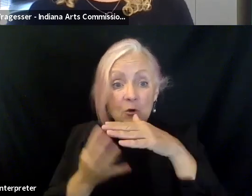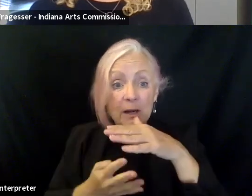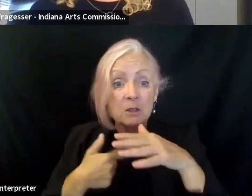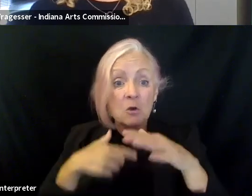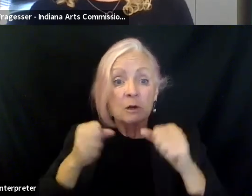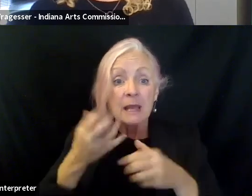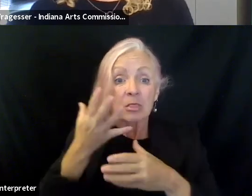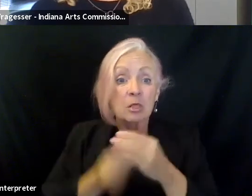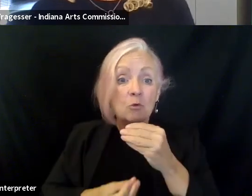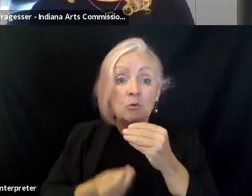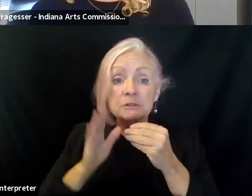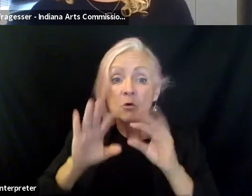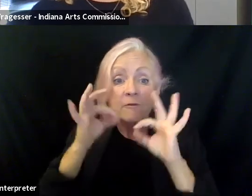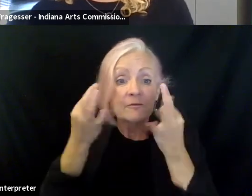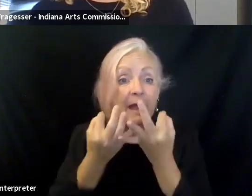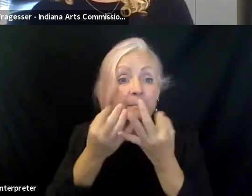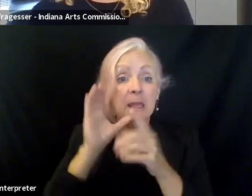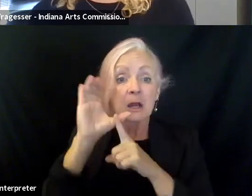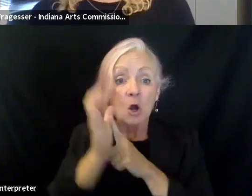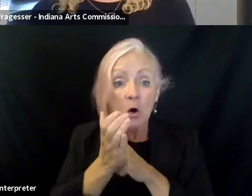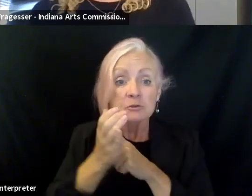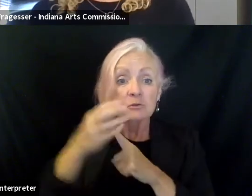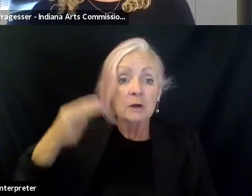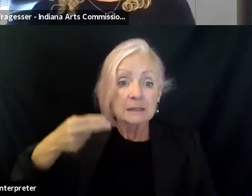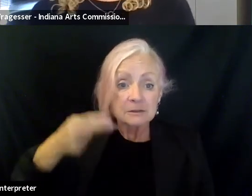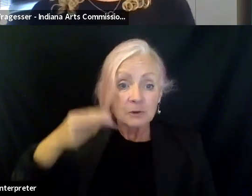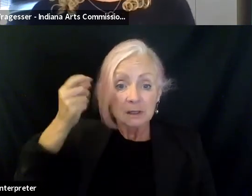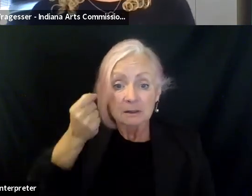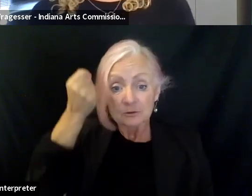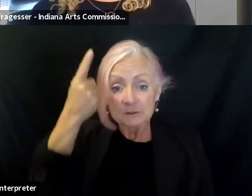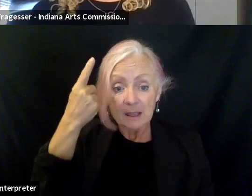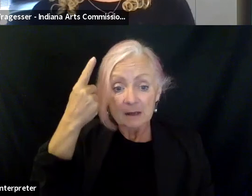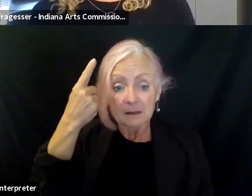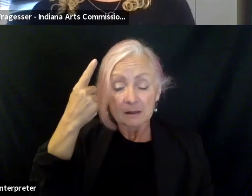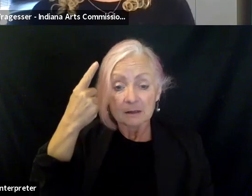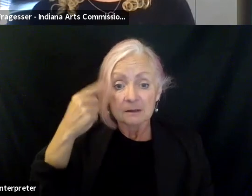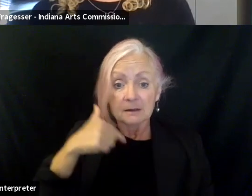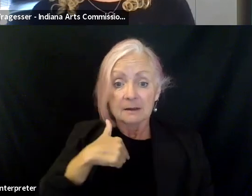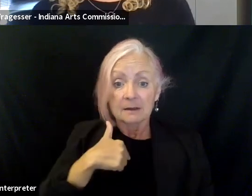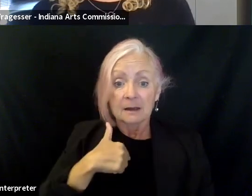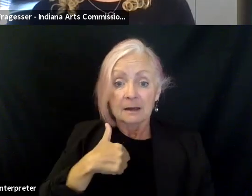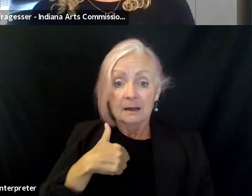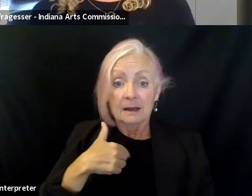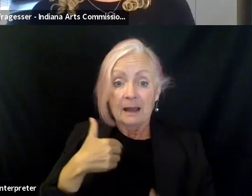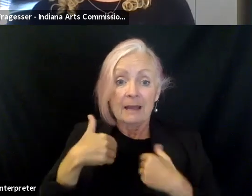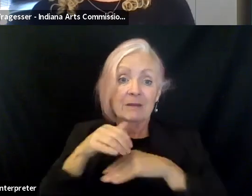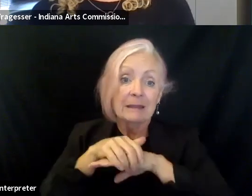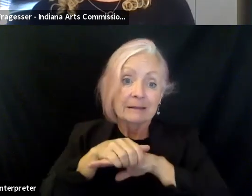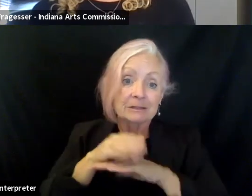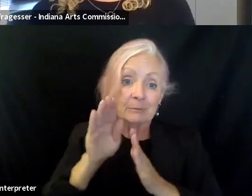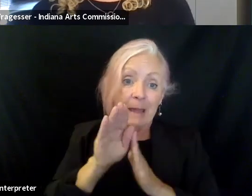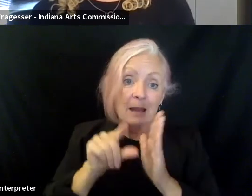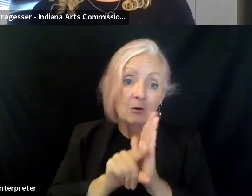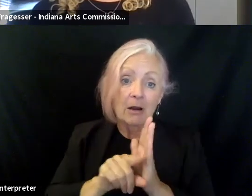your family and cultural history and understanding. I certainly have. I guess I have an English background. barely know